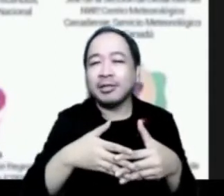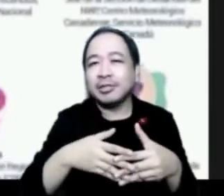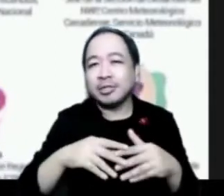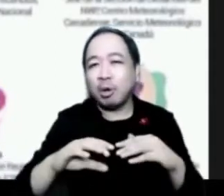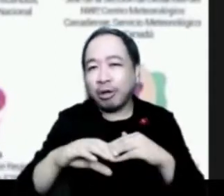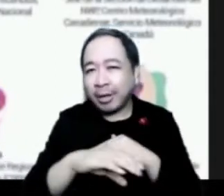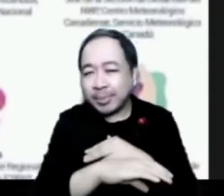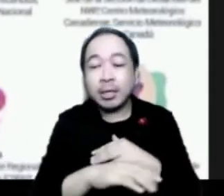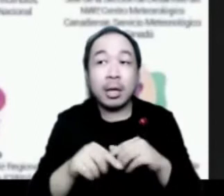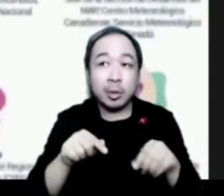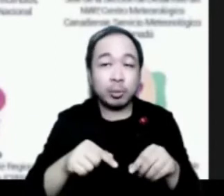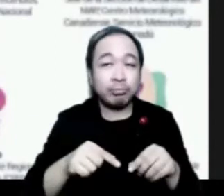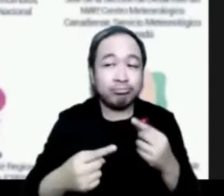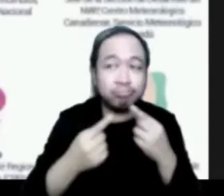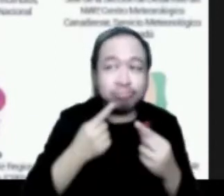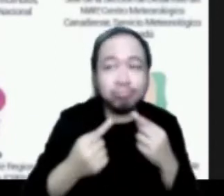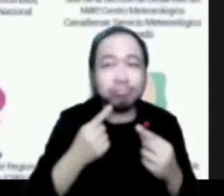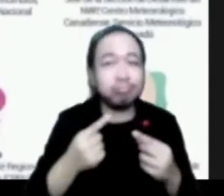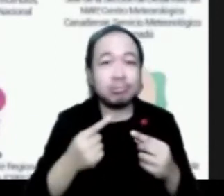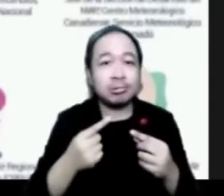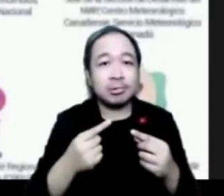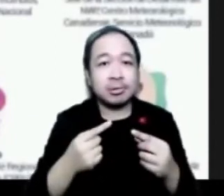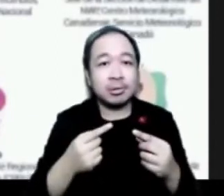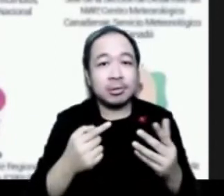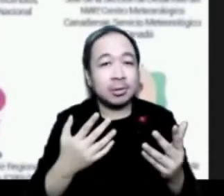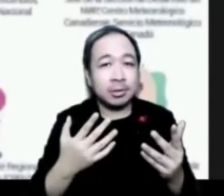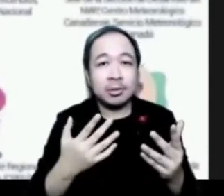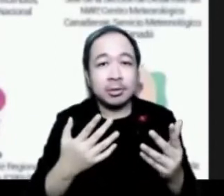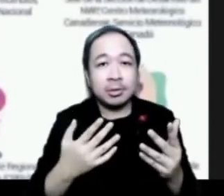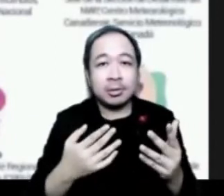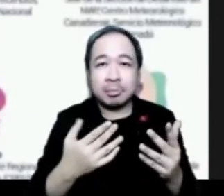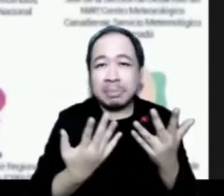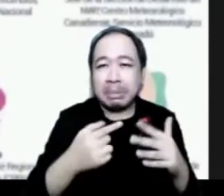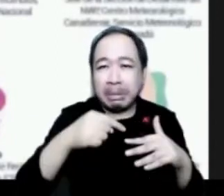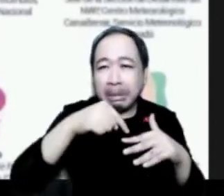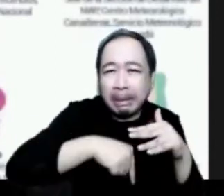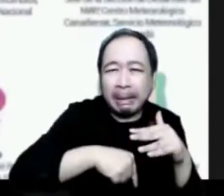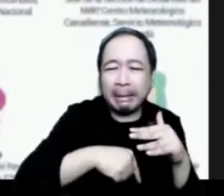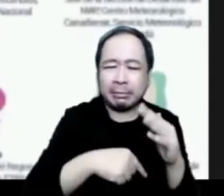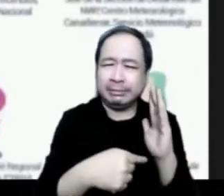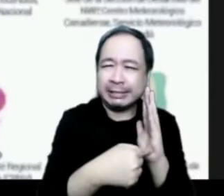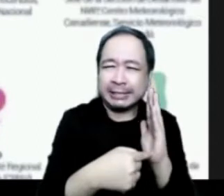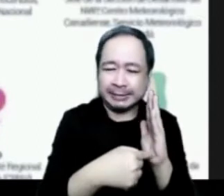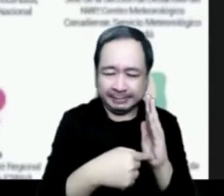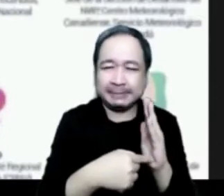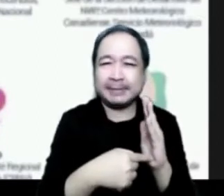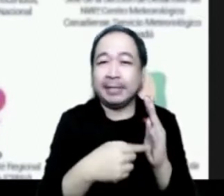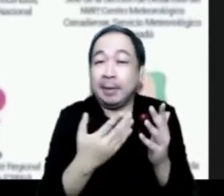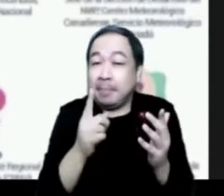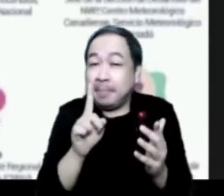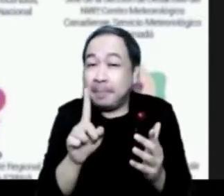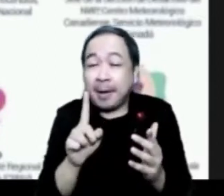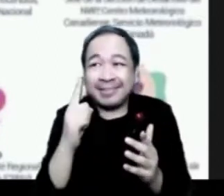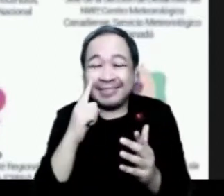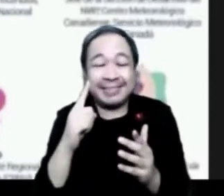despite the technical and sometimes institutional limitations in terms of